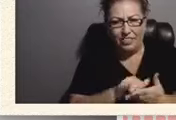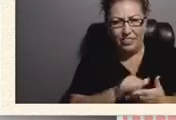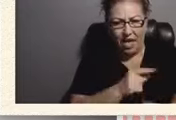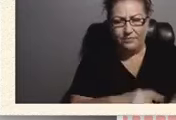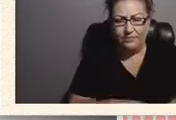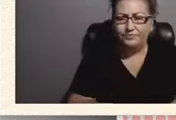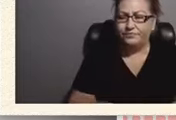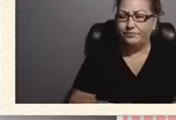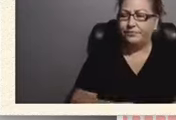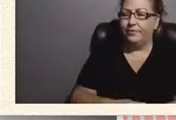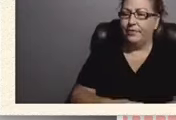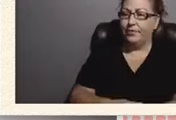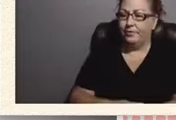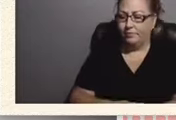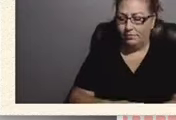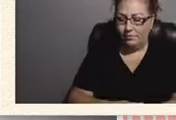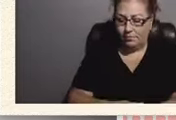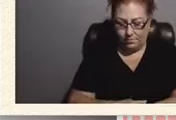Yeah.